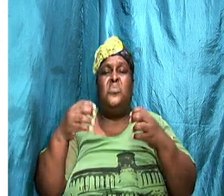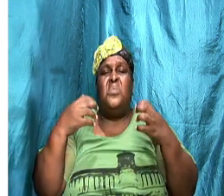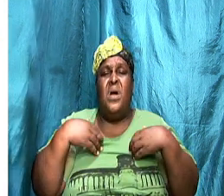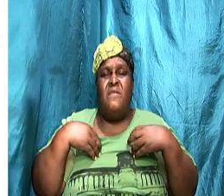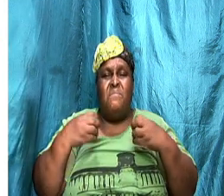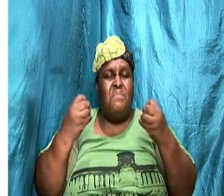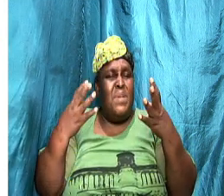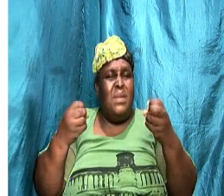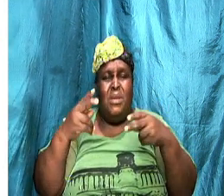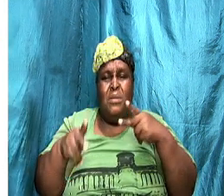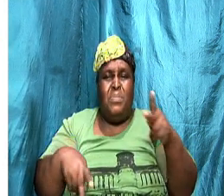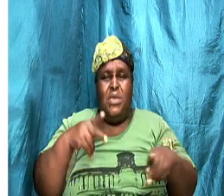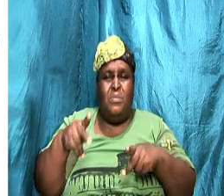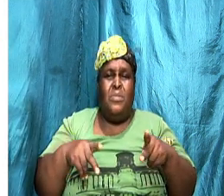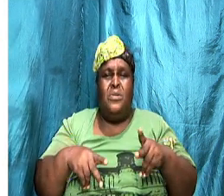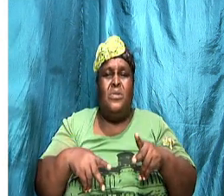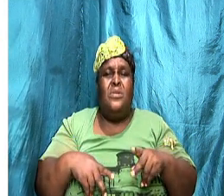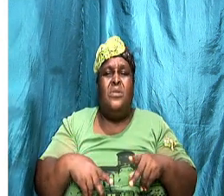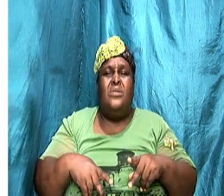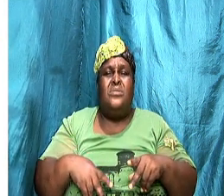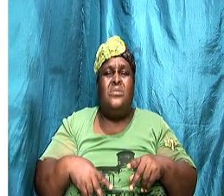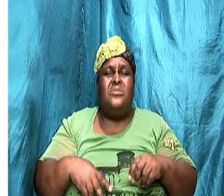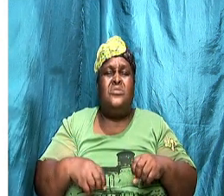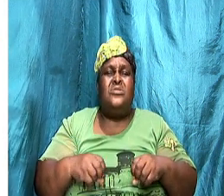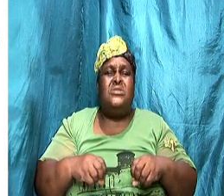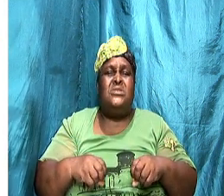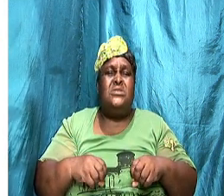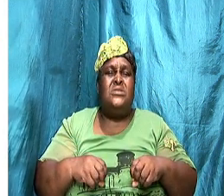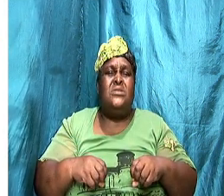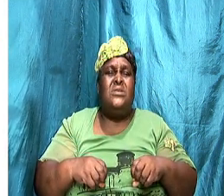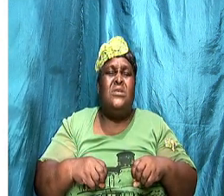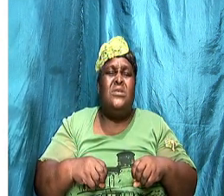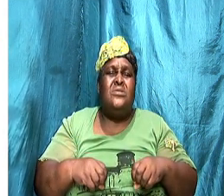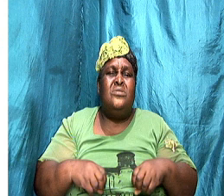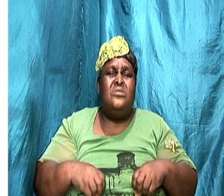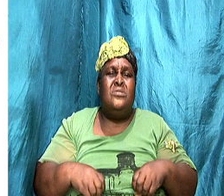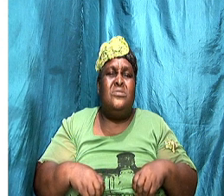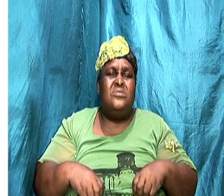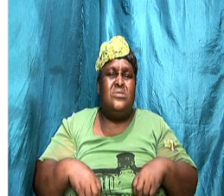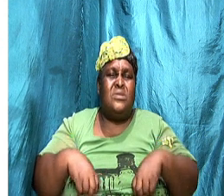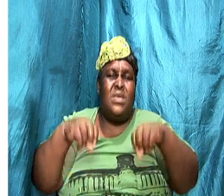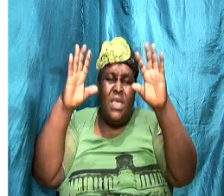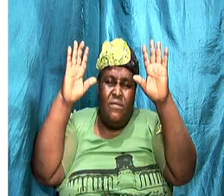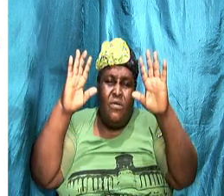just chewing the towel on their marriage because of some simple things